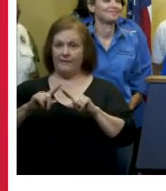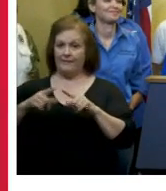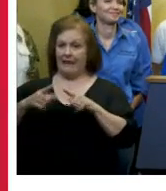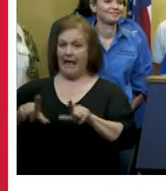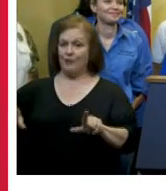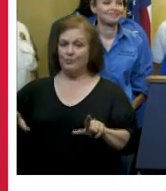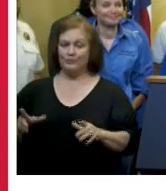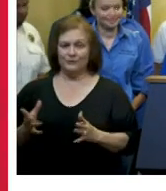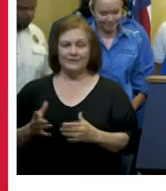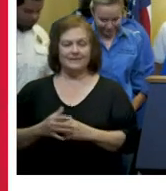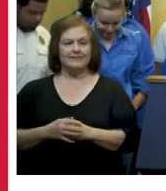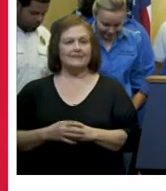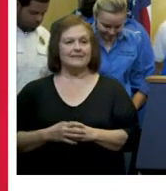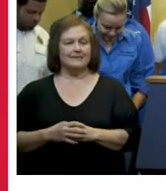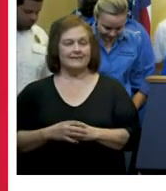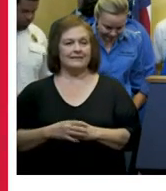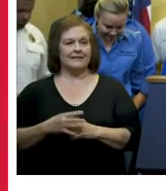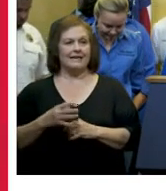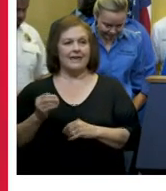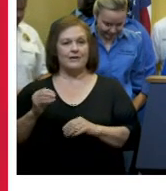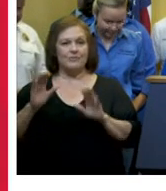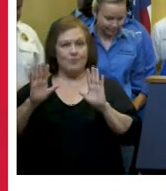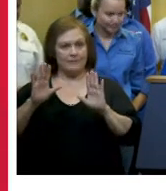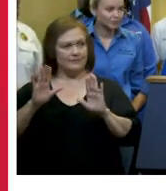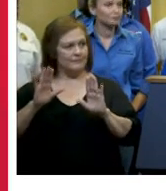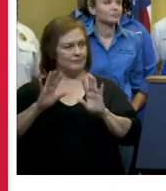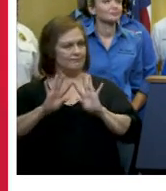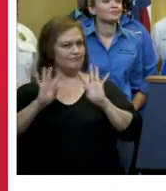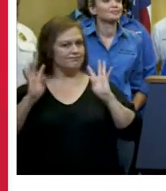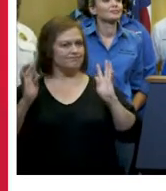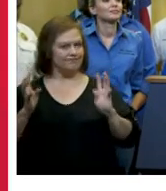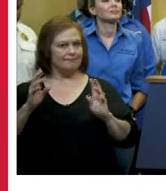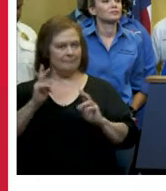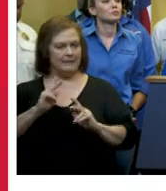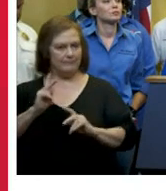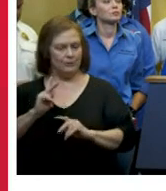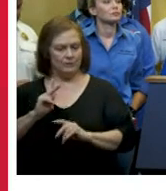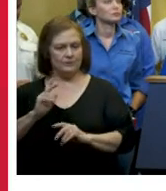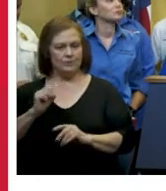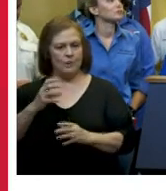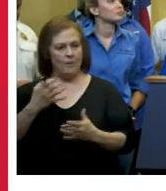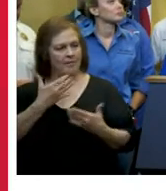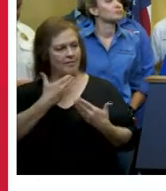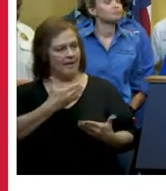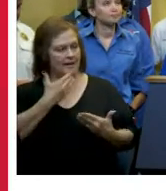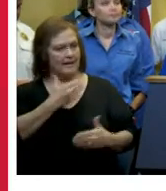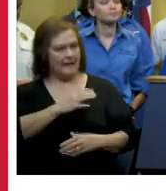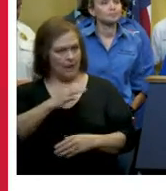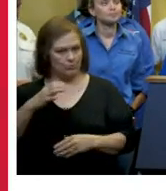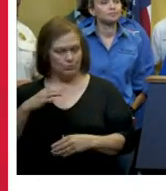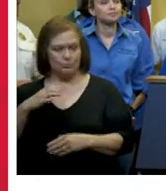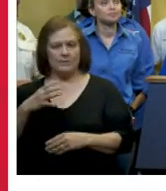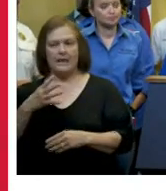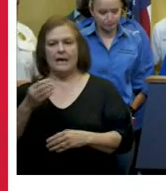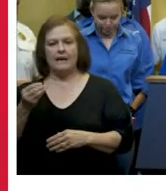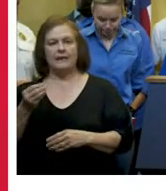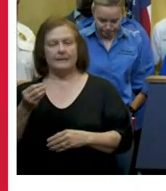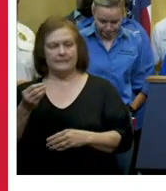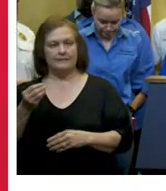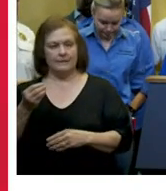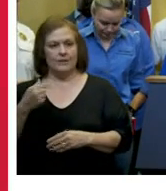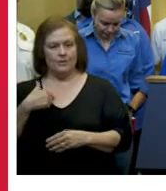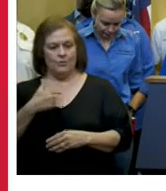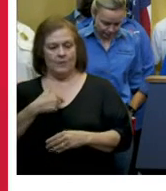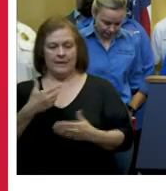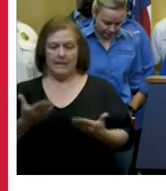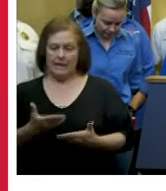at the council and wonderful backgrounds and how we're really addressing this issue so i want to thank my fellow council members and it's obvious that we all